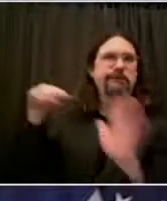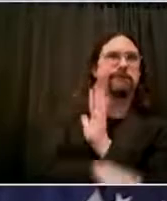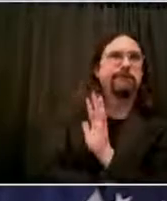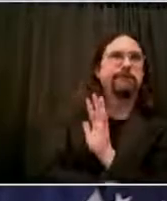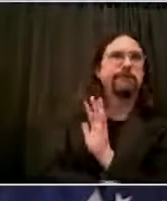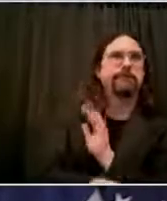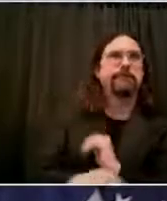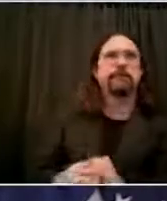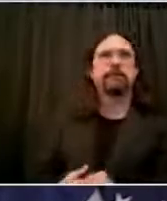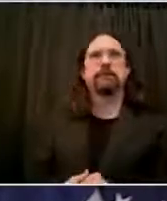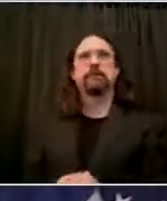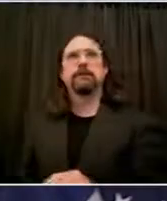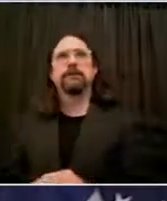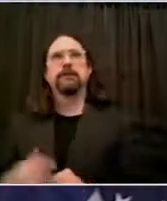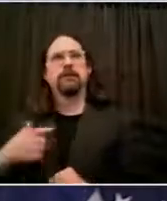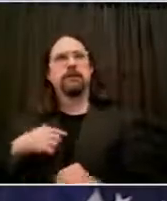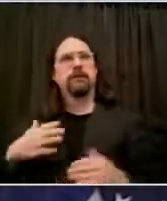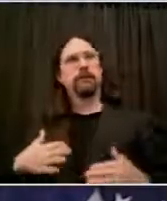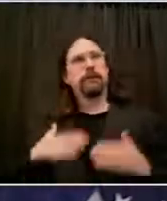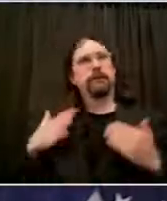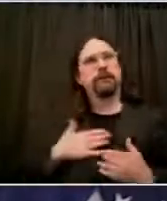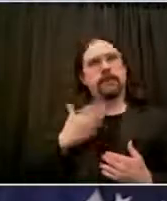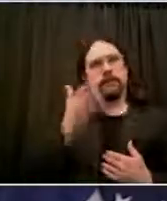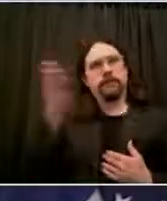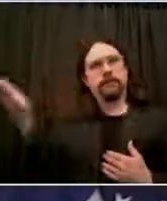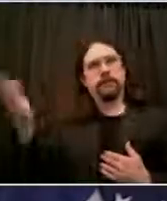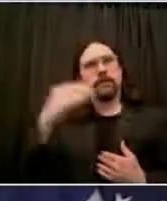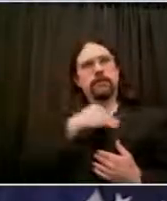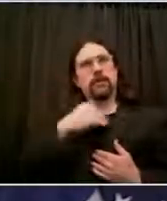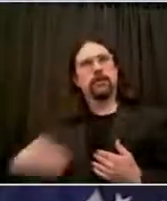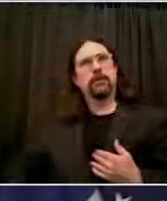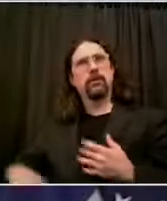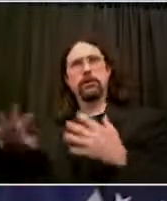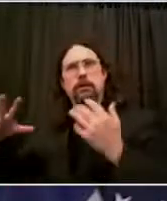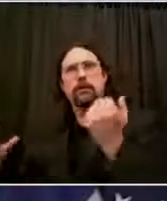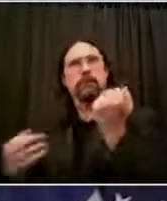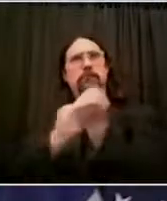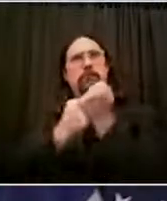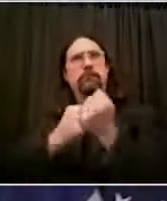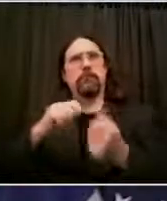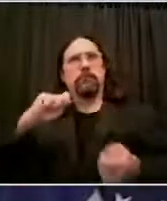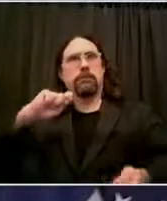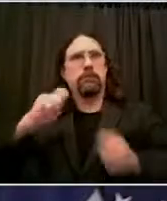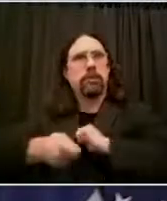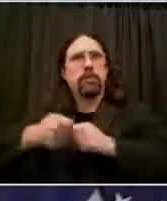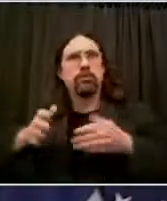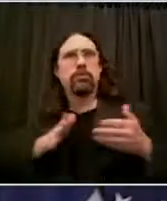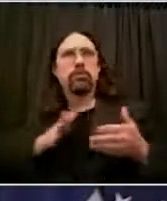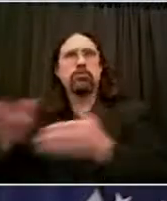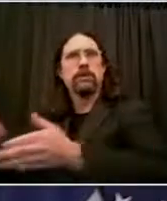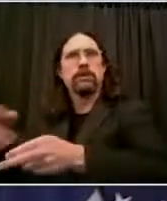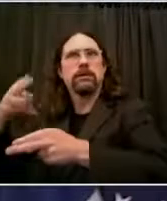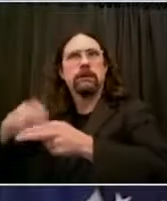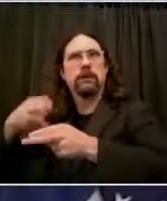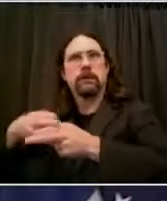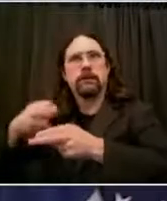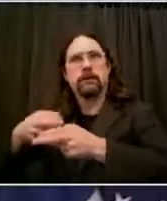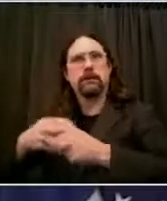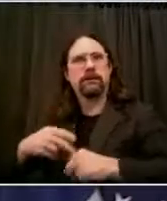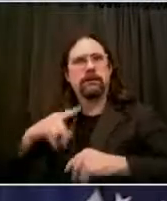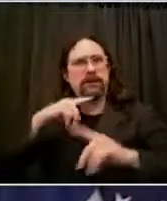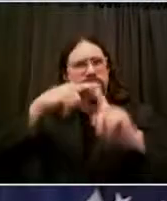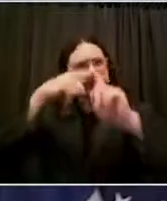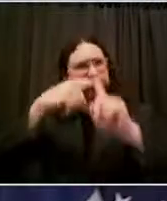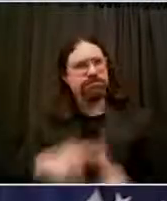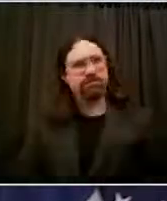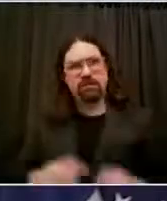are good vibrations coming from that. But I would be remiss if I stood here and didn't talk about those mothers